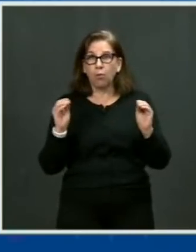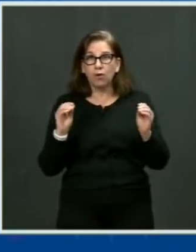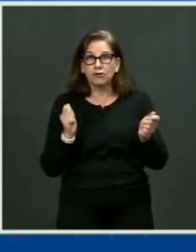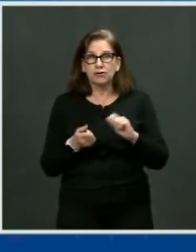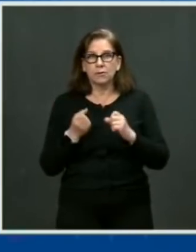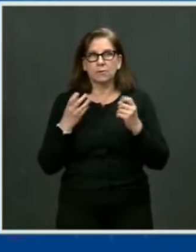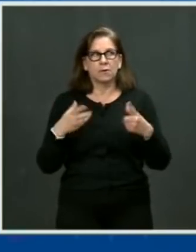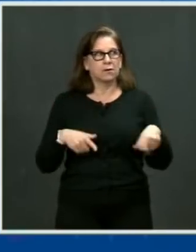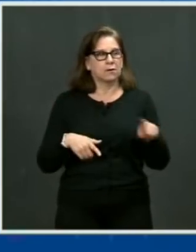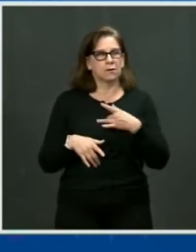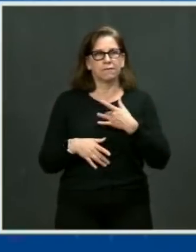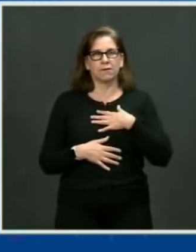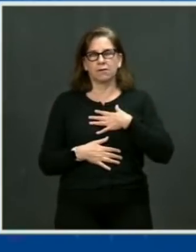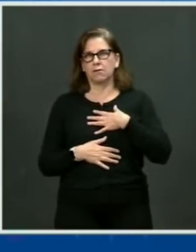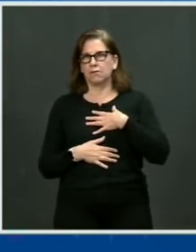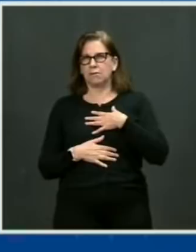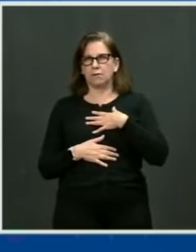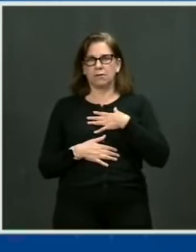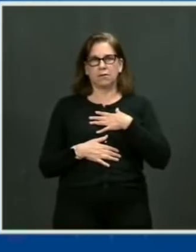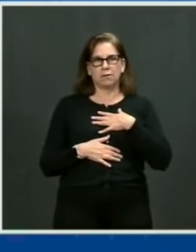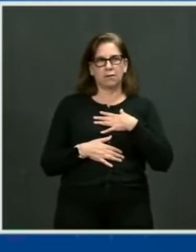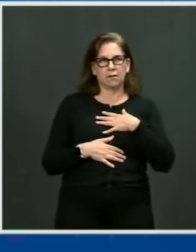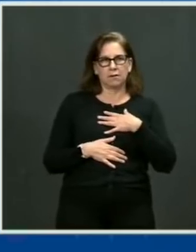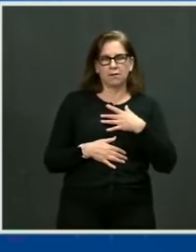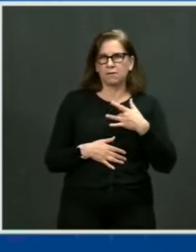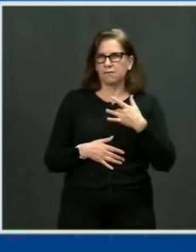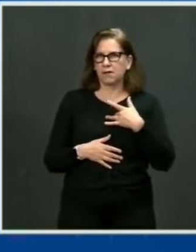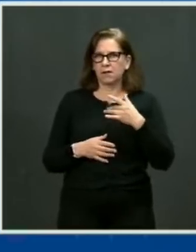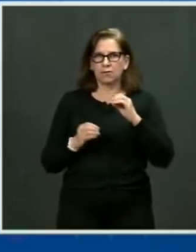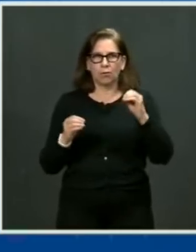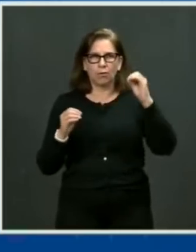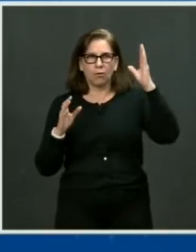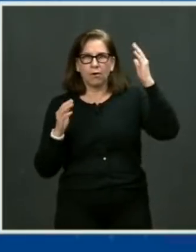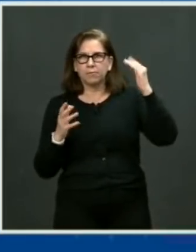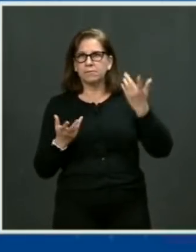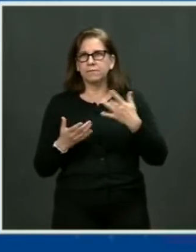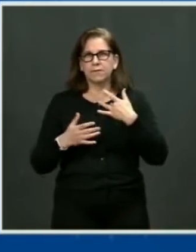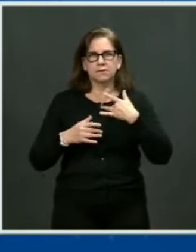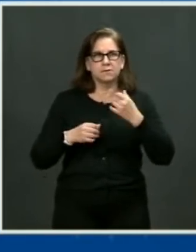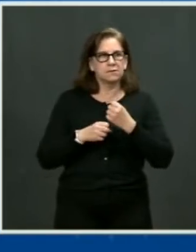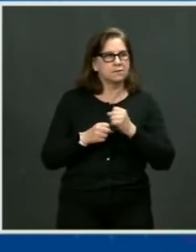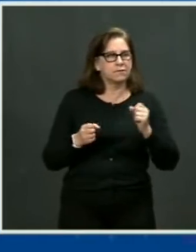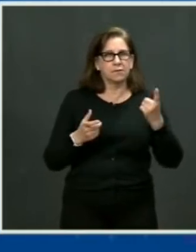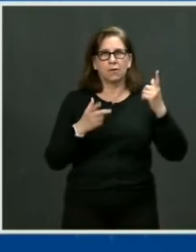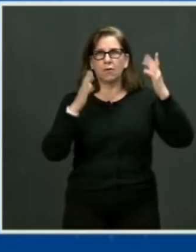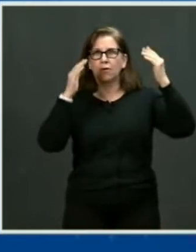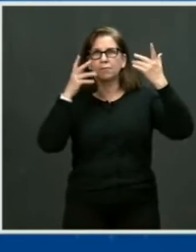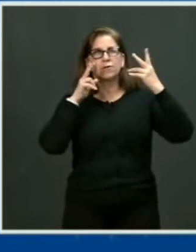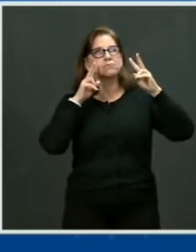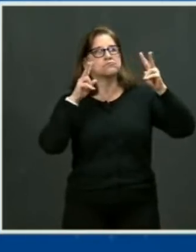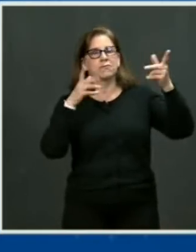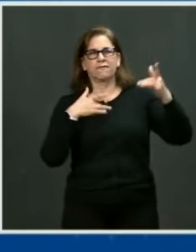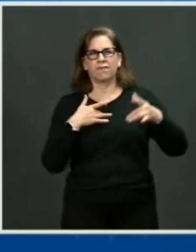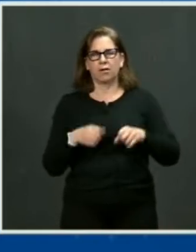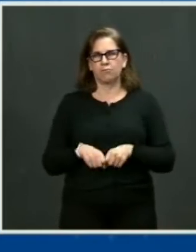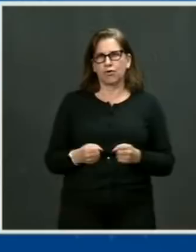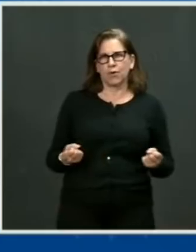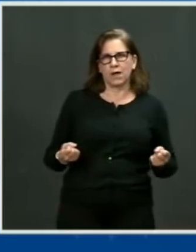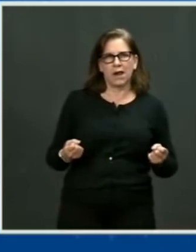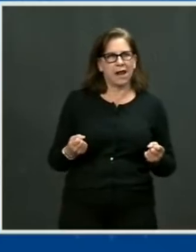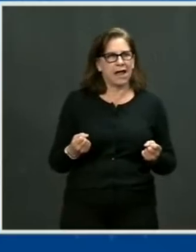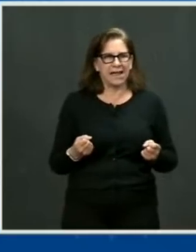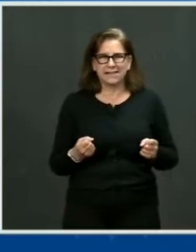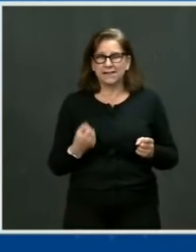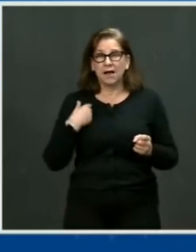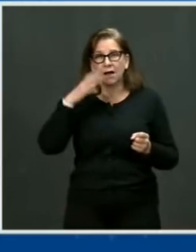It can feel like our entire political process is broken. I know it's painful and frustrating that we haven't made the progress